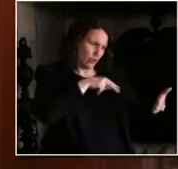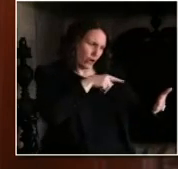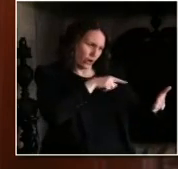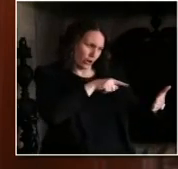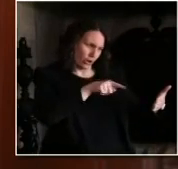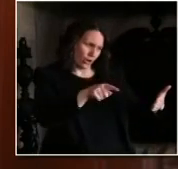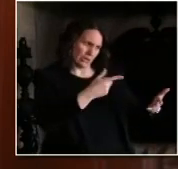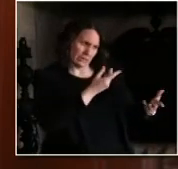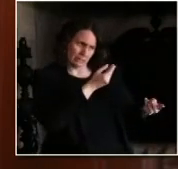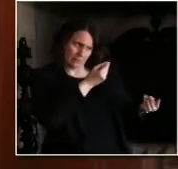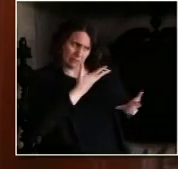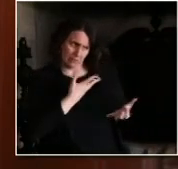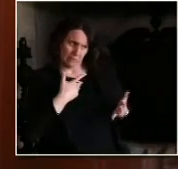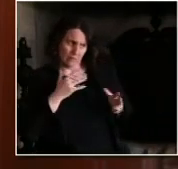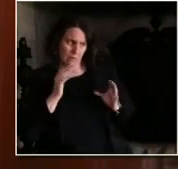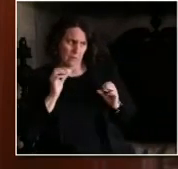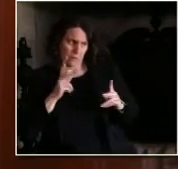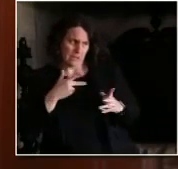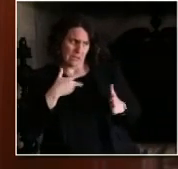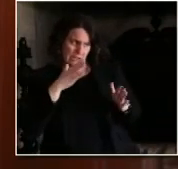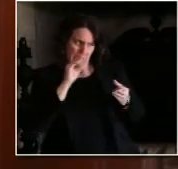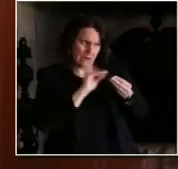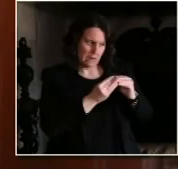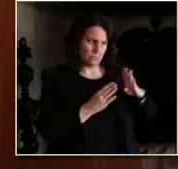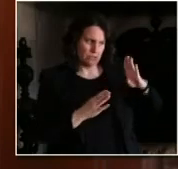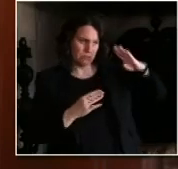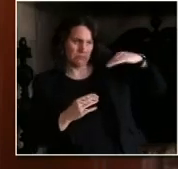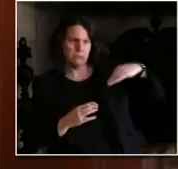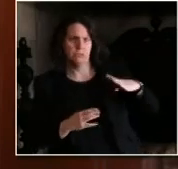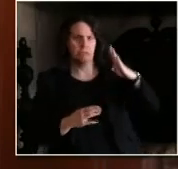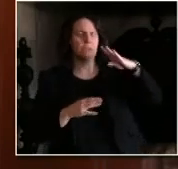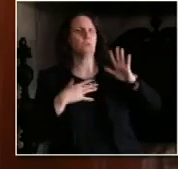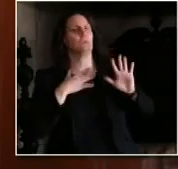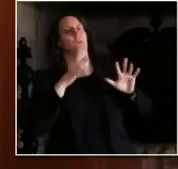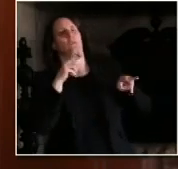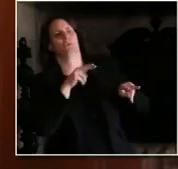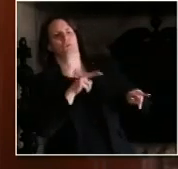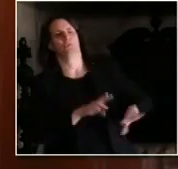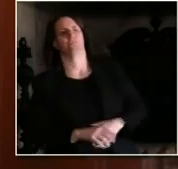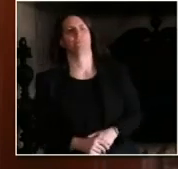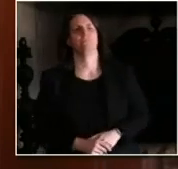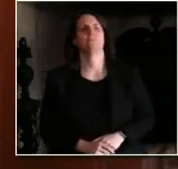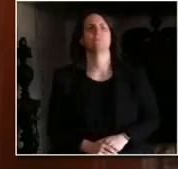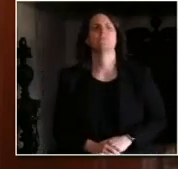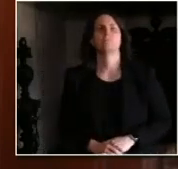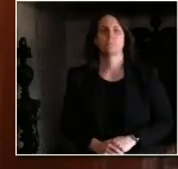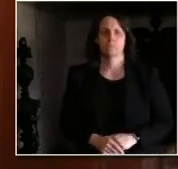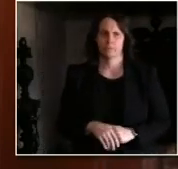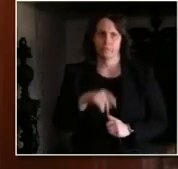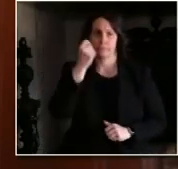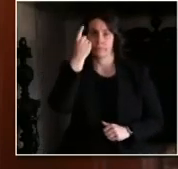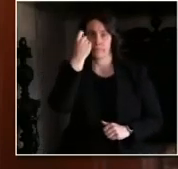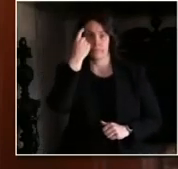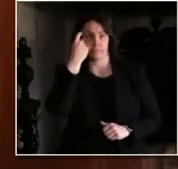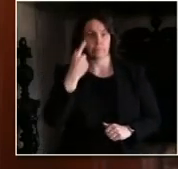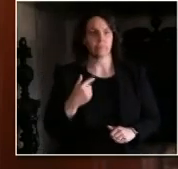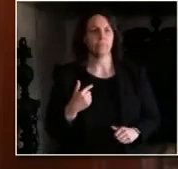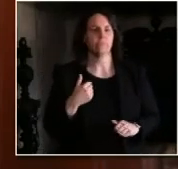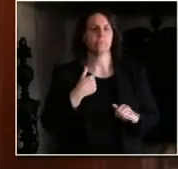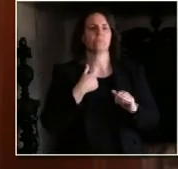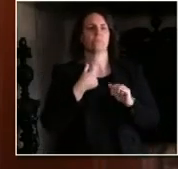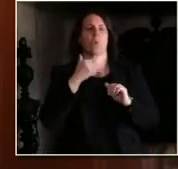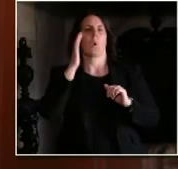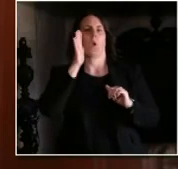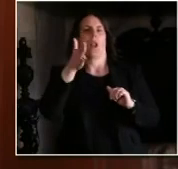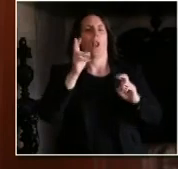Phasing in sectors of our economy will be most effective when we work together as a region. This doesn't mean our